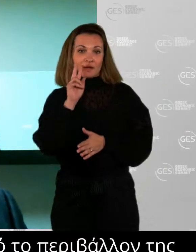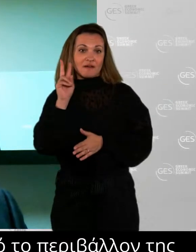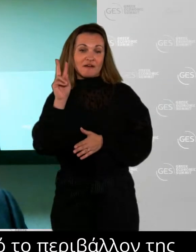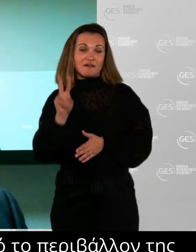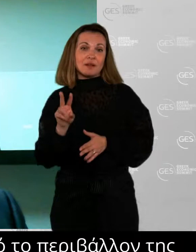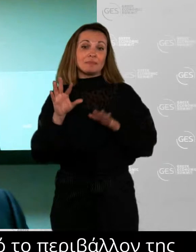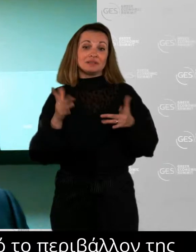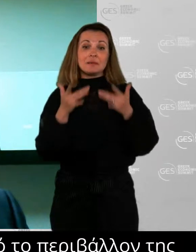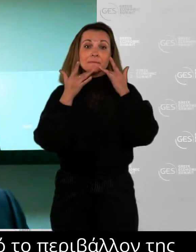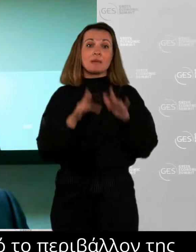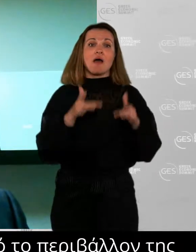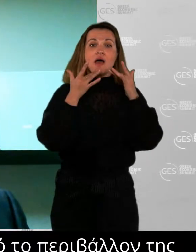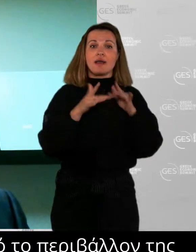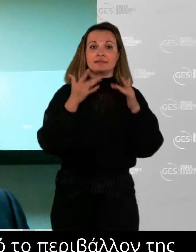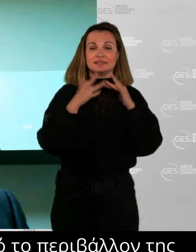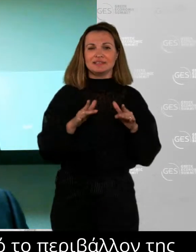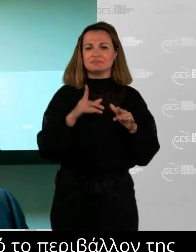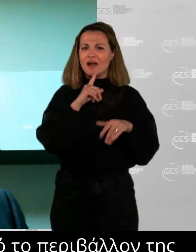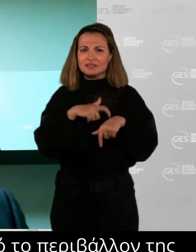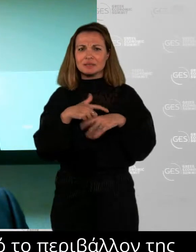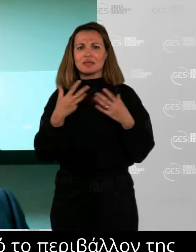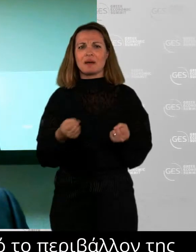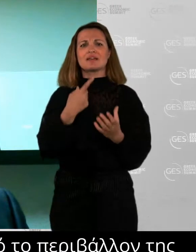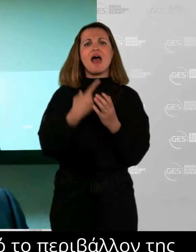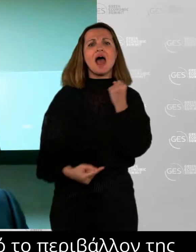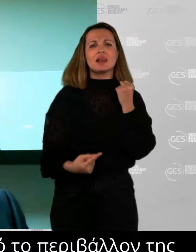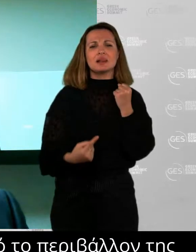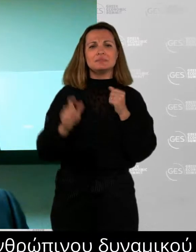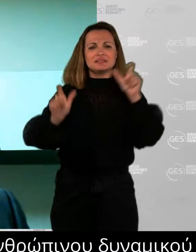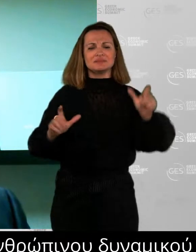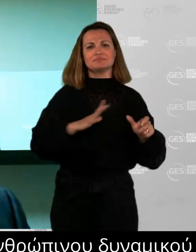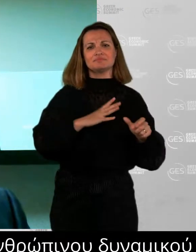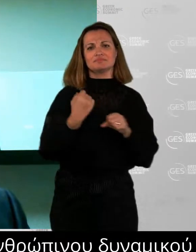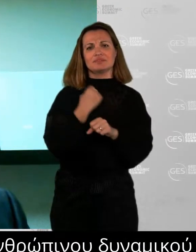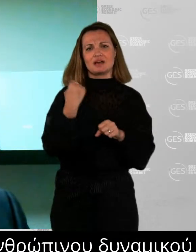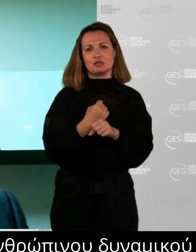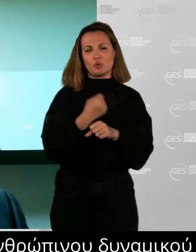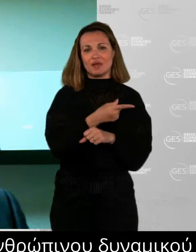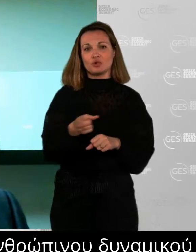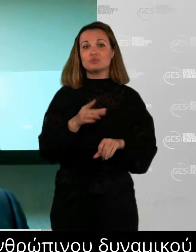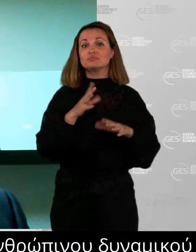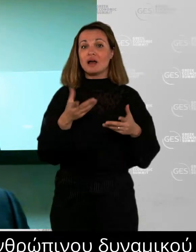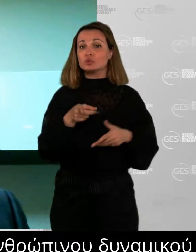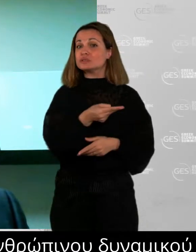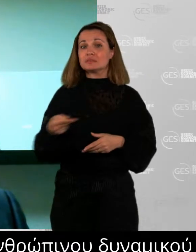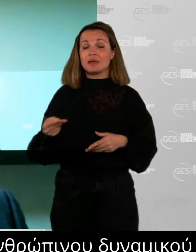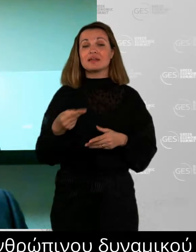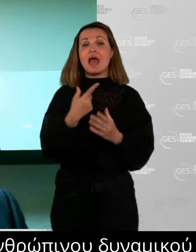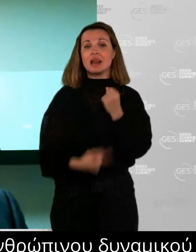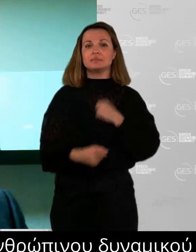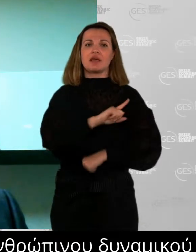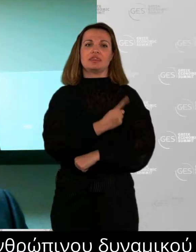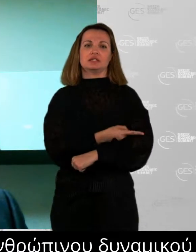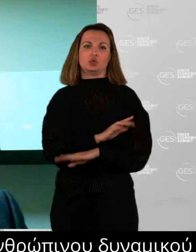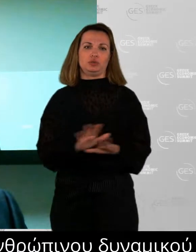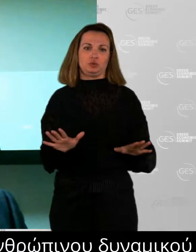And so as organizations clock in to the idea that it's about the potential of their workforce and how do they find the skills